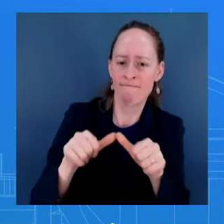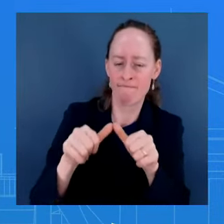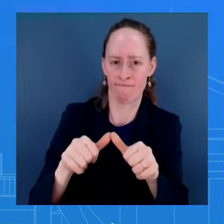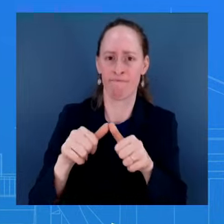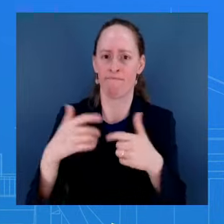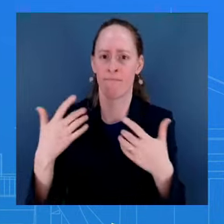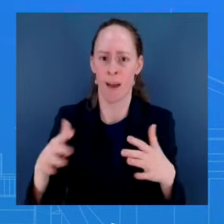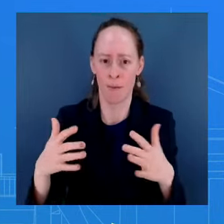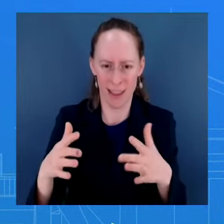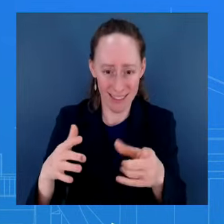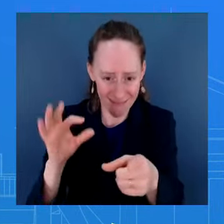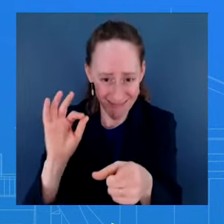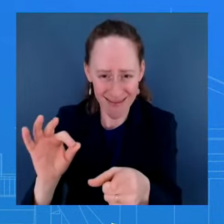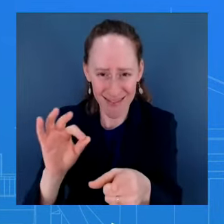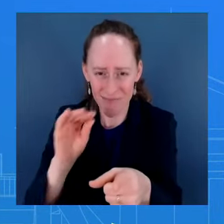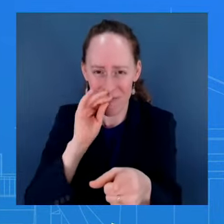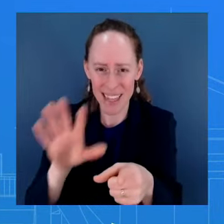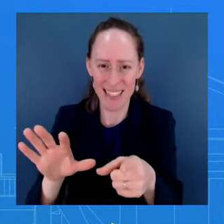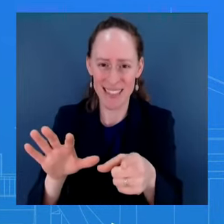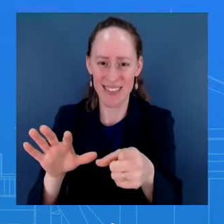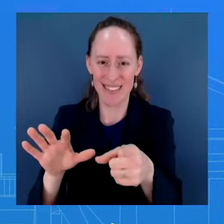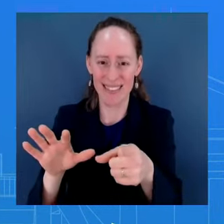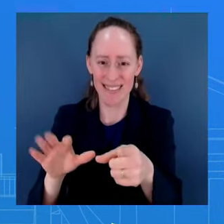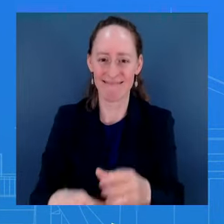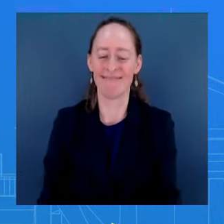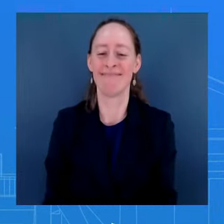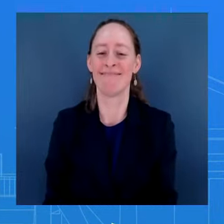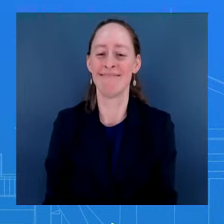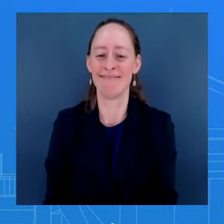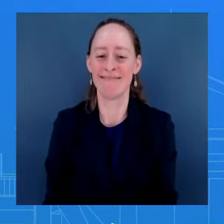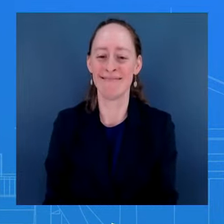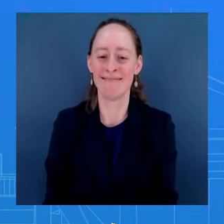Did you – did you say something? Well, you know, don't –